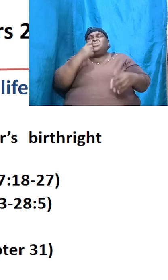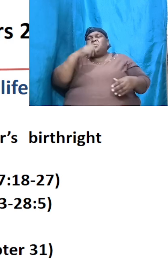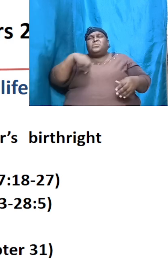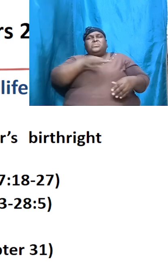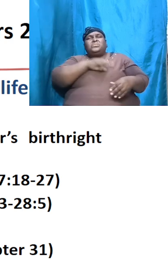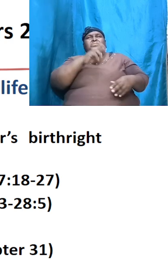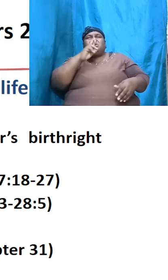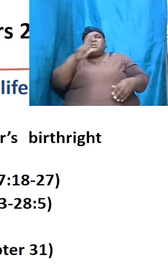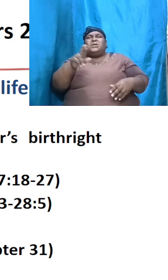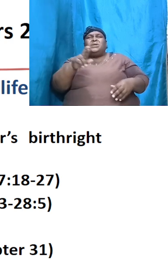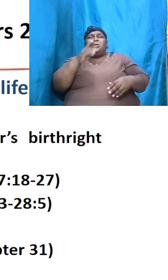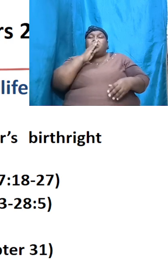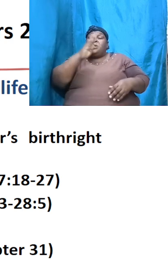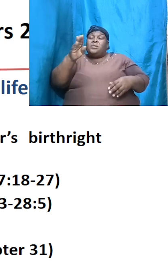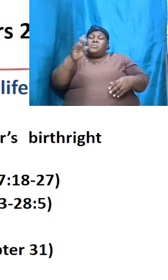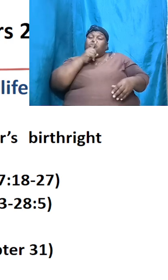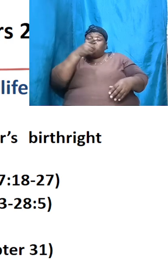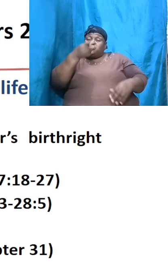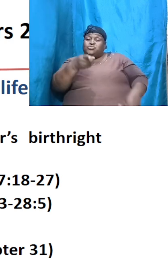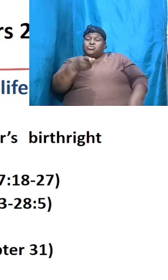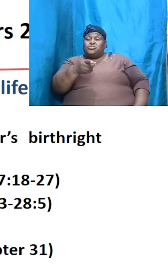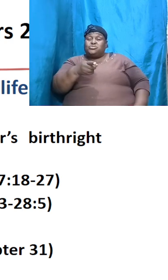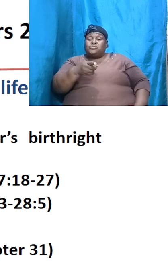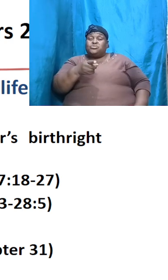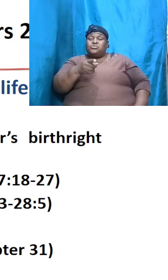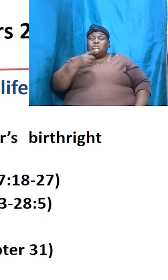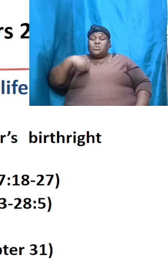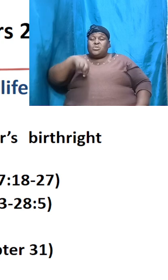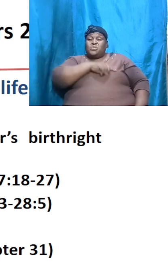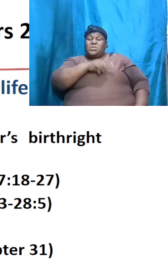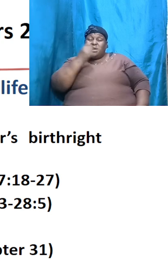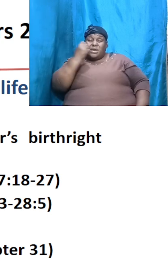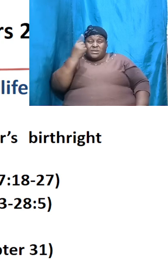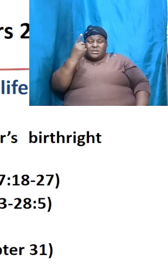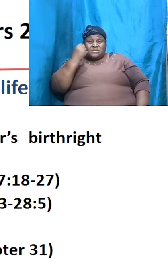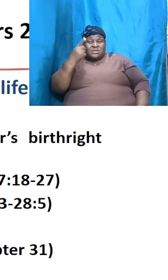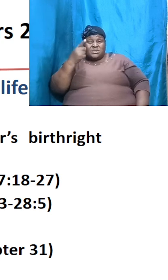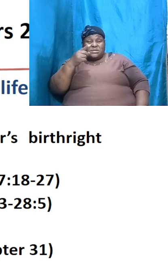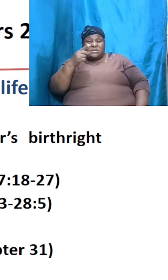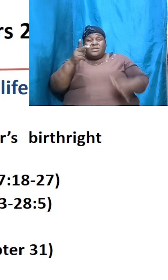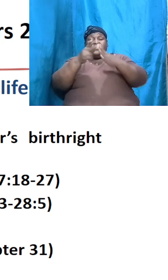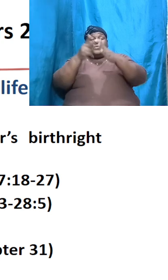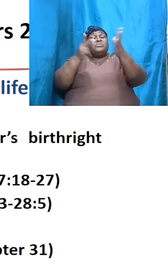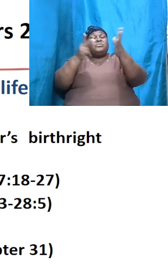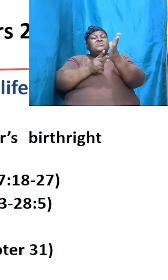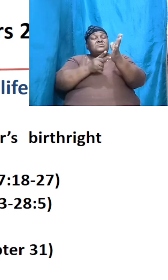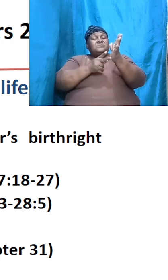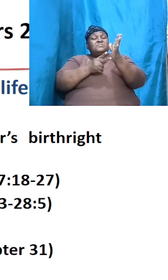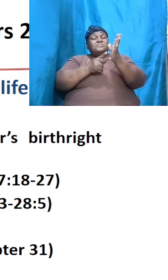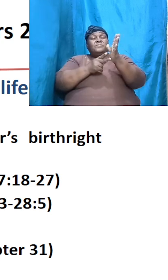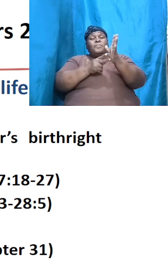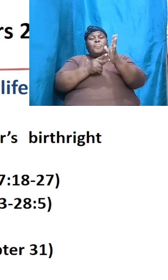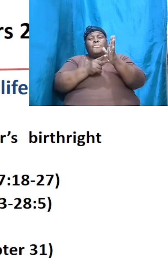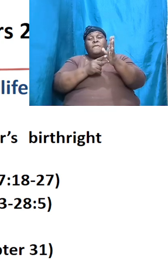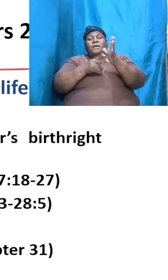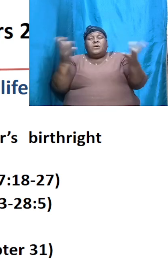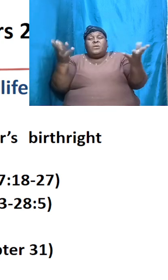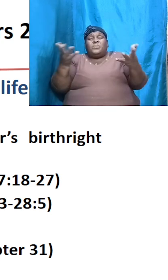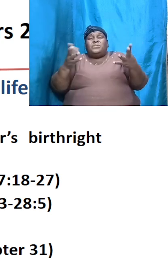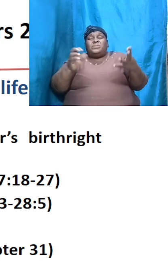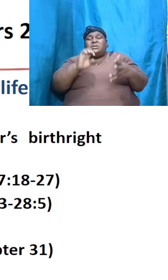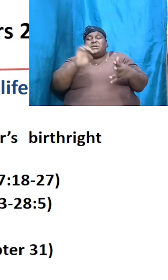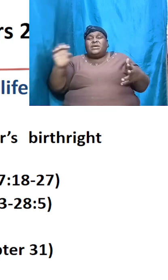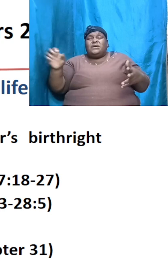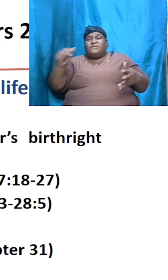be sure that we understand the principle brothers and sisters that whatever